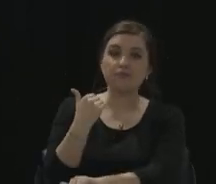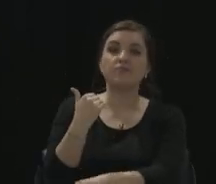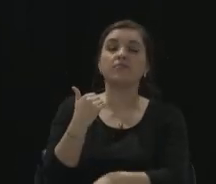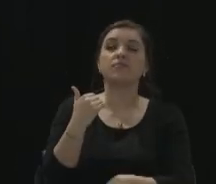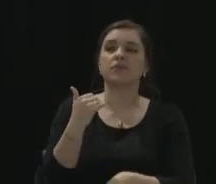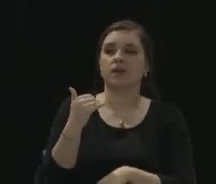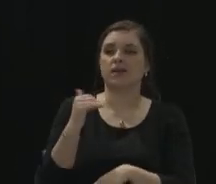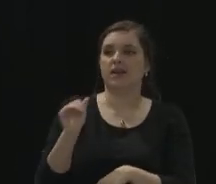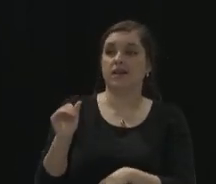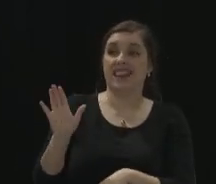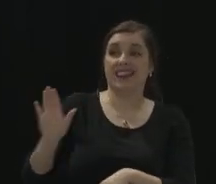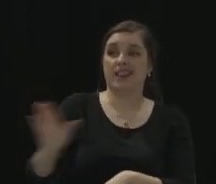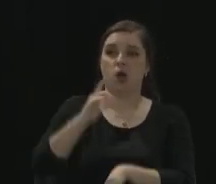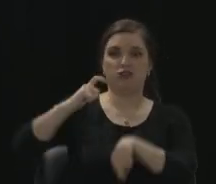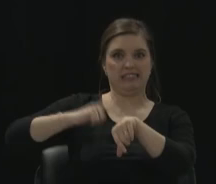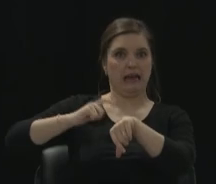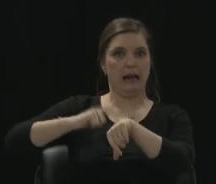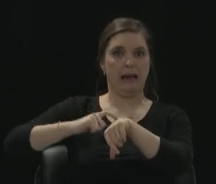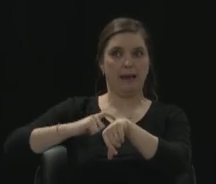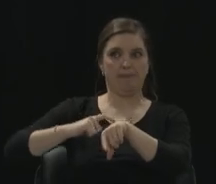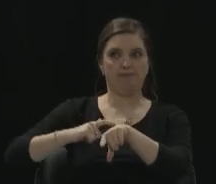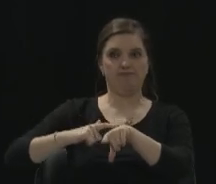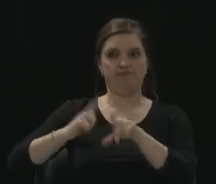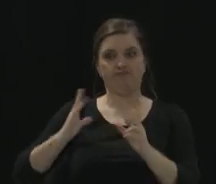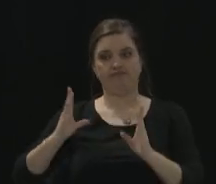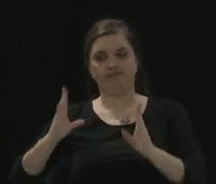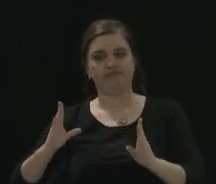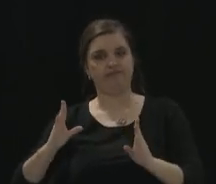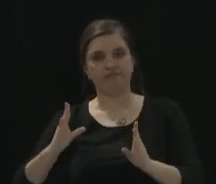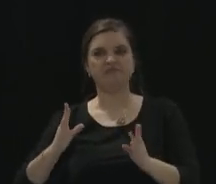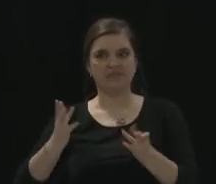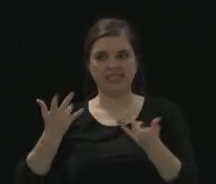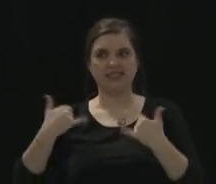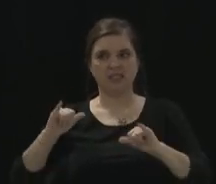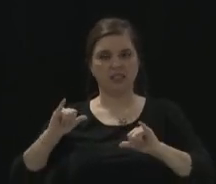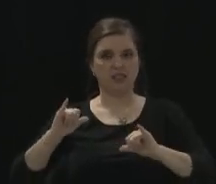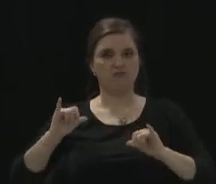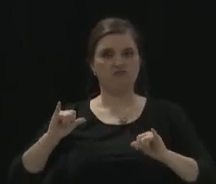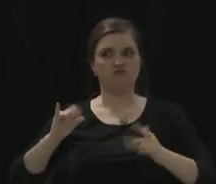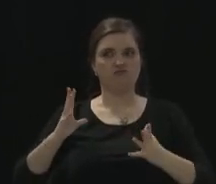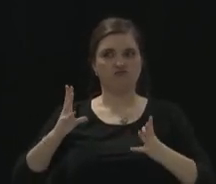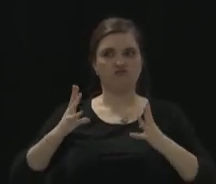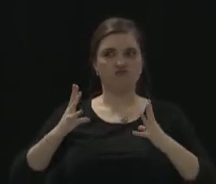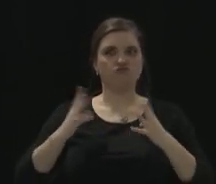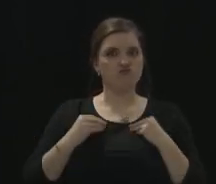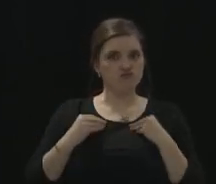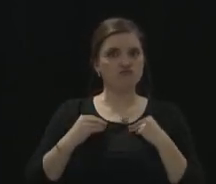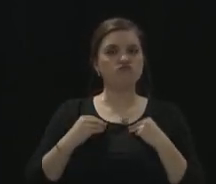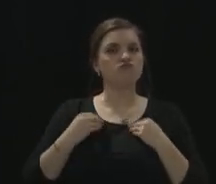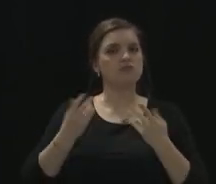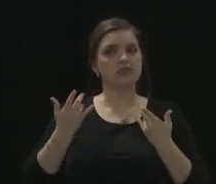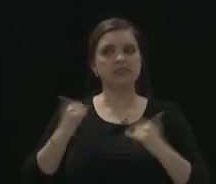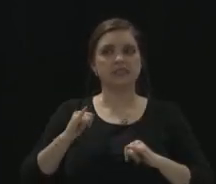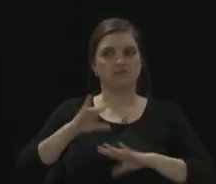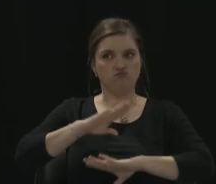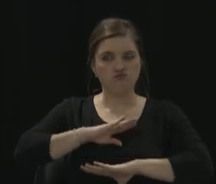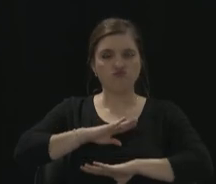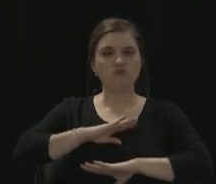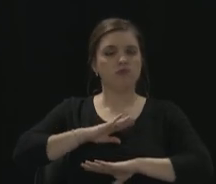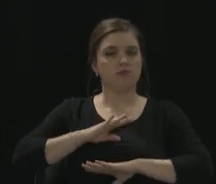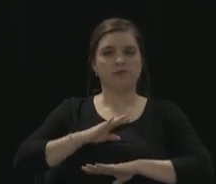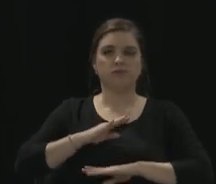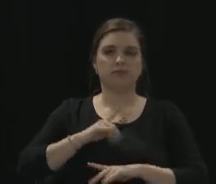everybody is going to be unaffected essentially. Not have anything changed as it relates to this law